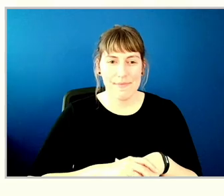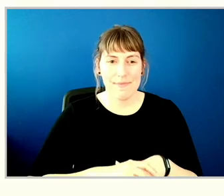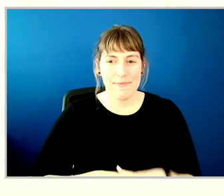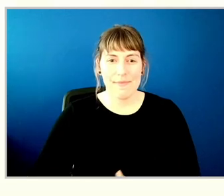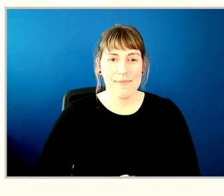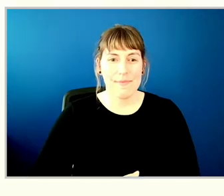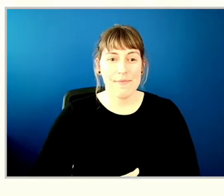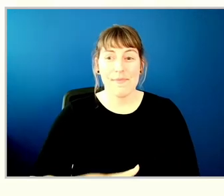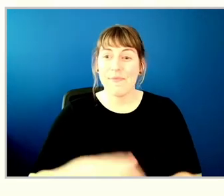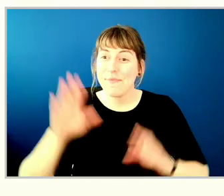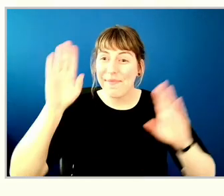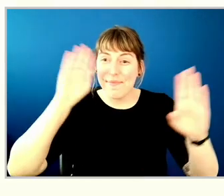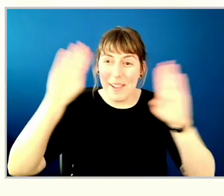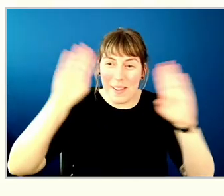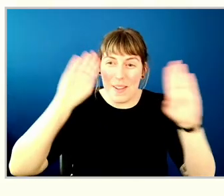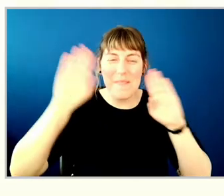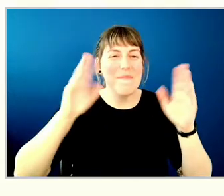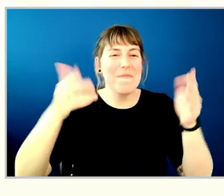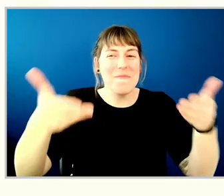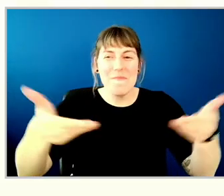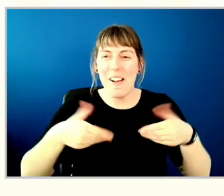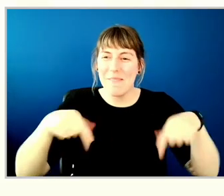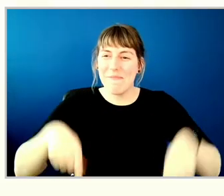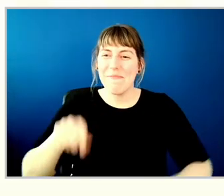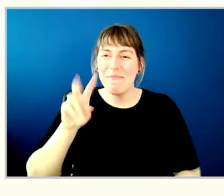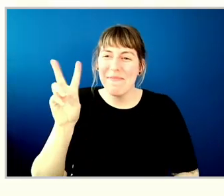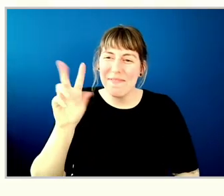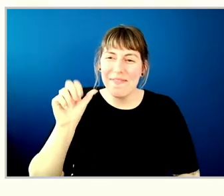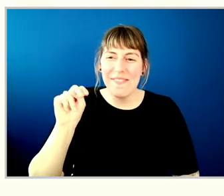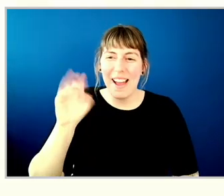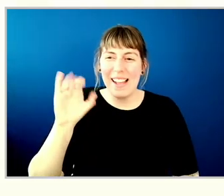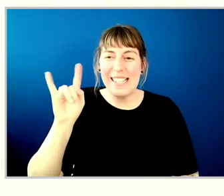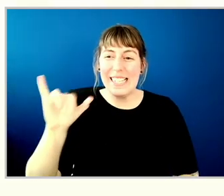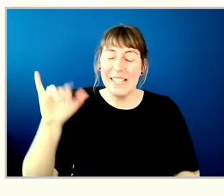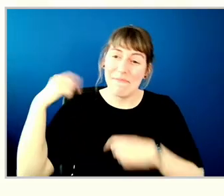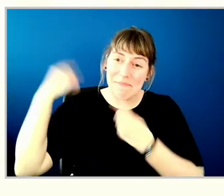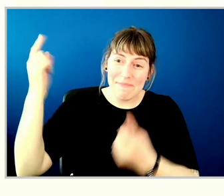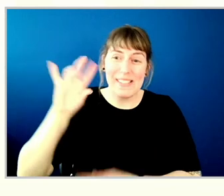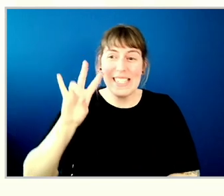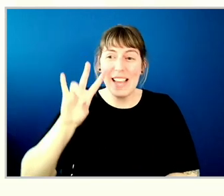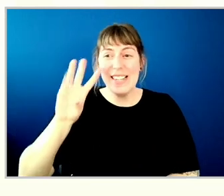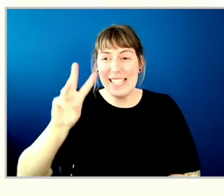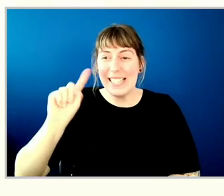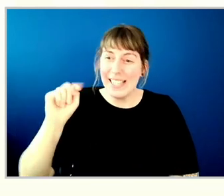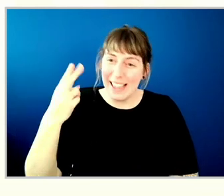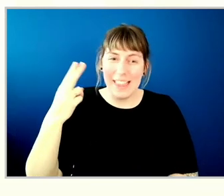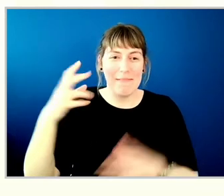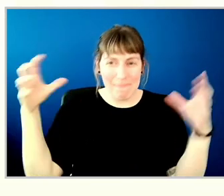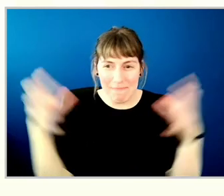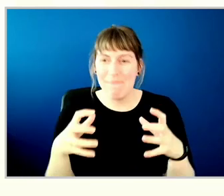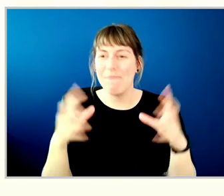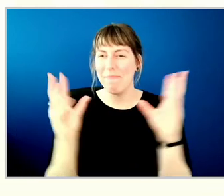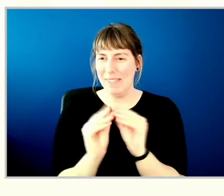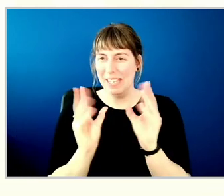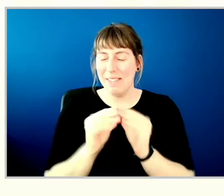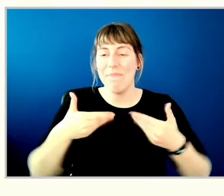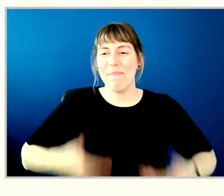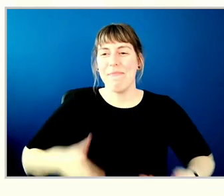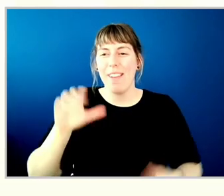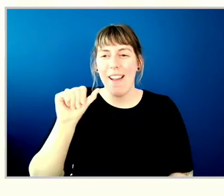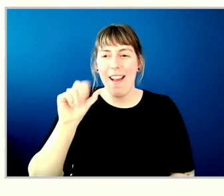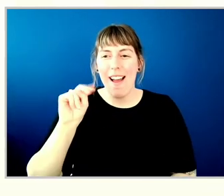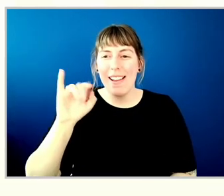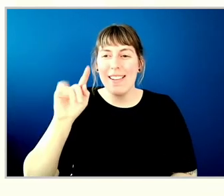Hello, everyone, and welcome to Vancity's 76th Annual General Meeting. My name is Anita Braha,